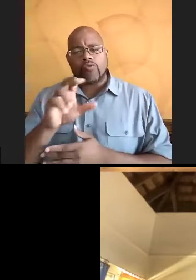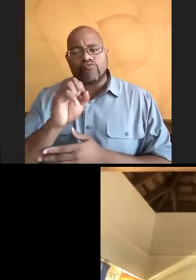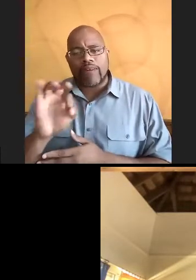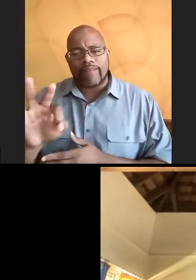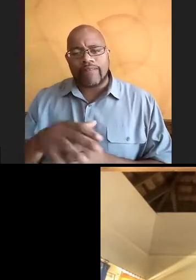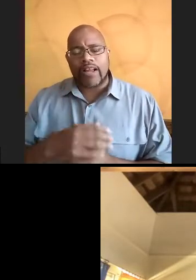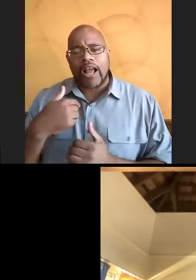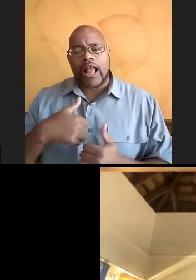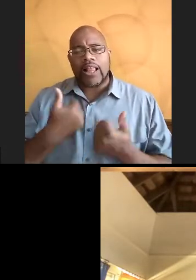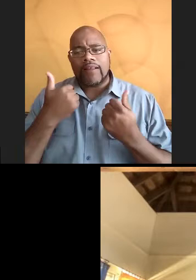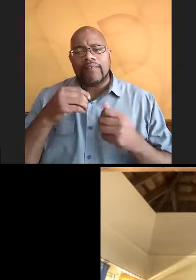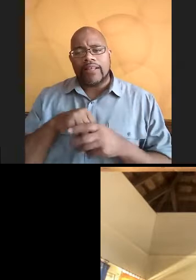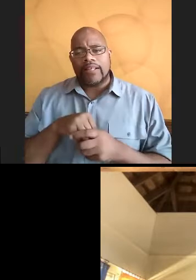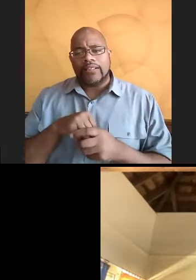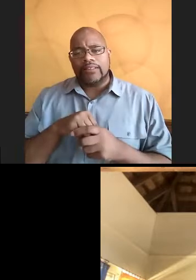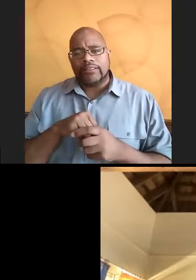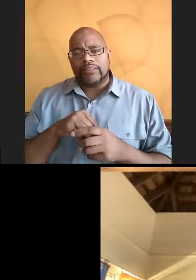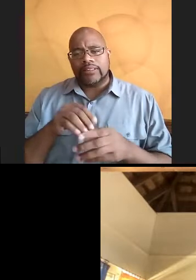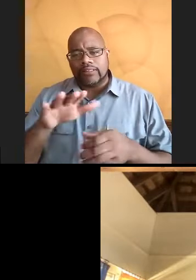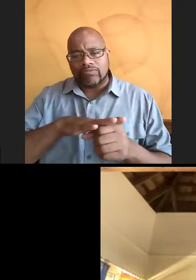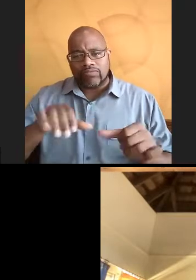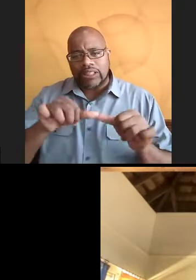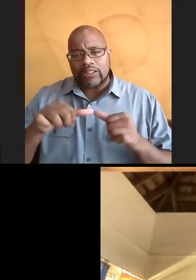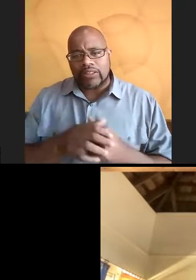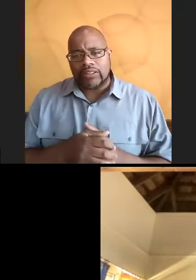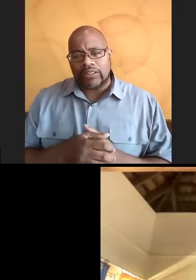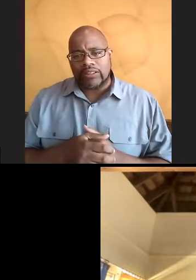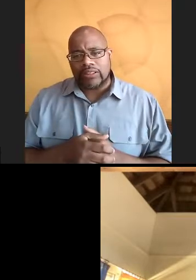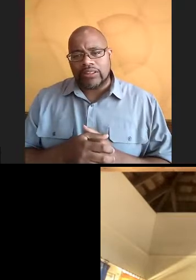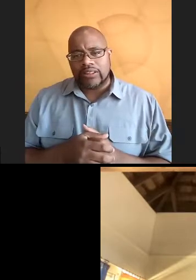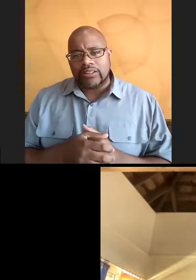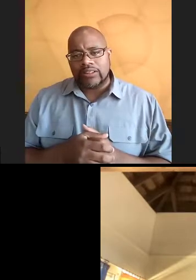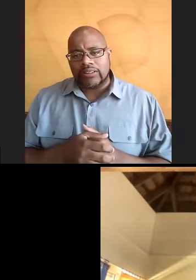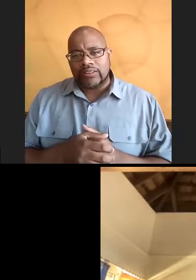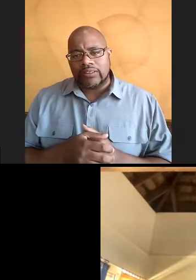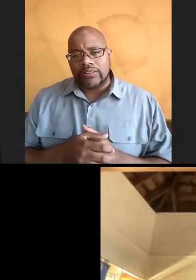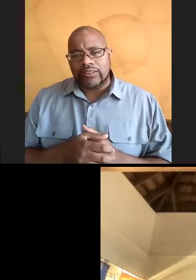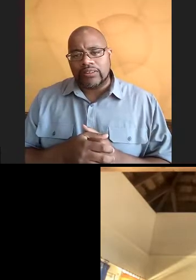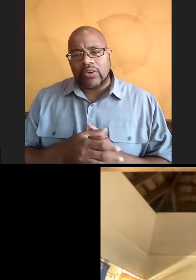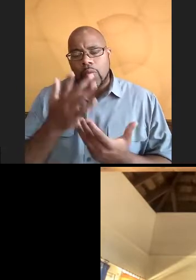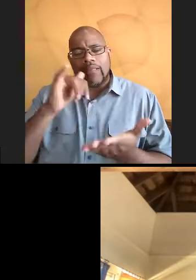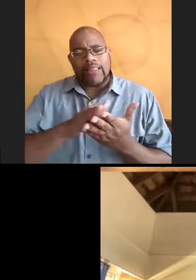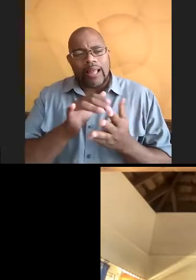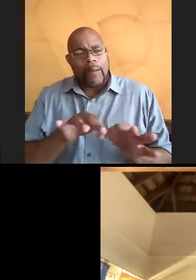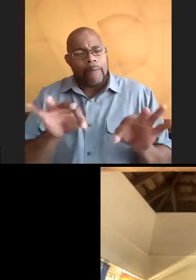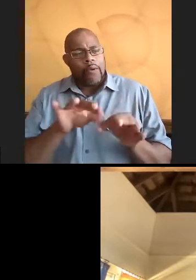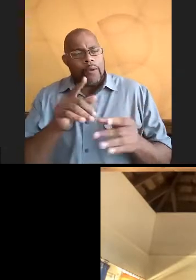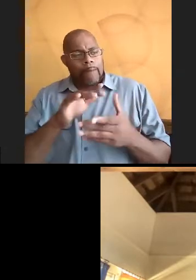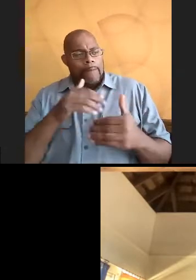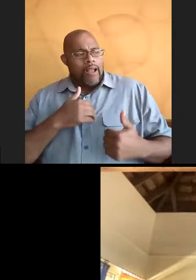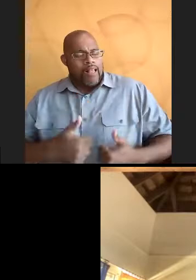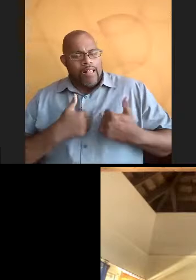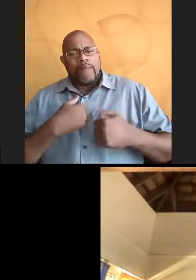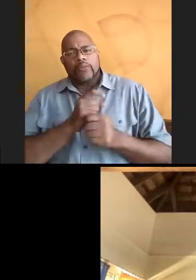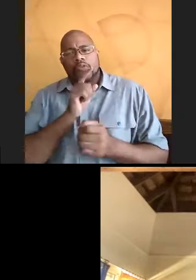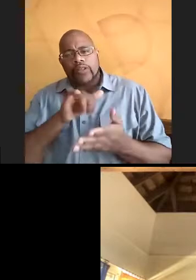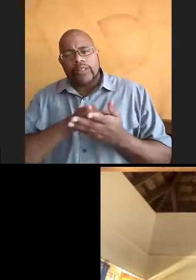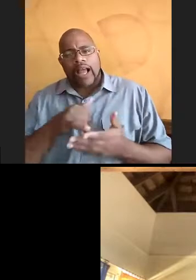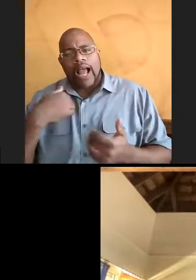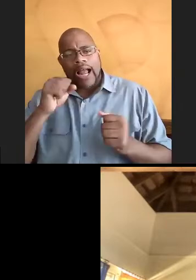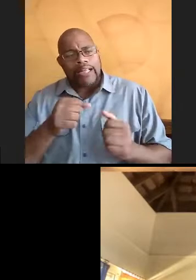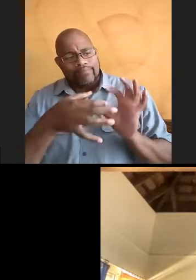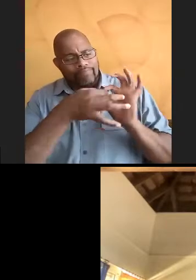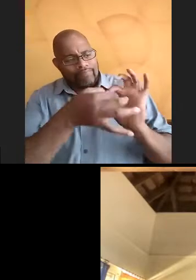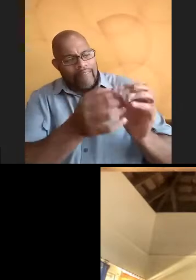I live in the Philadelphia region. So sometimes it's like, Camille, why does that matter in my life? And so making sure that I can link